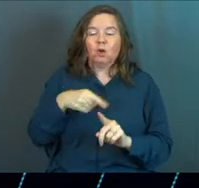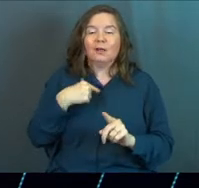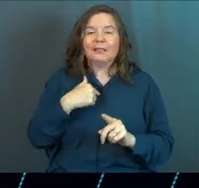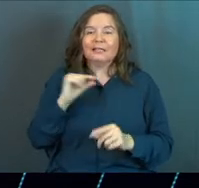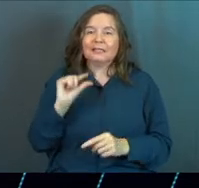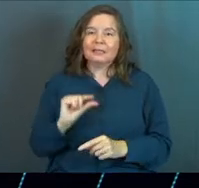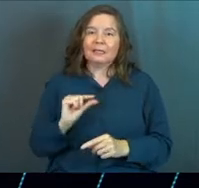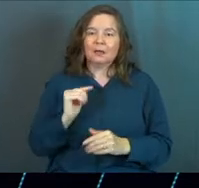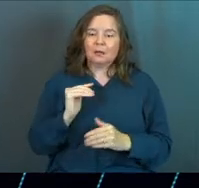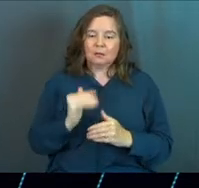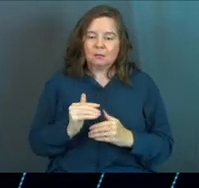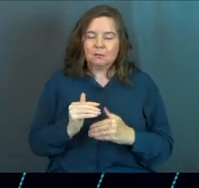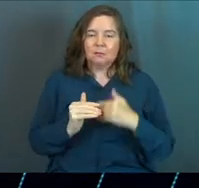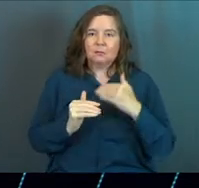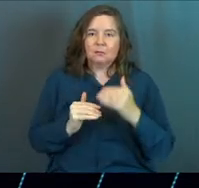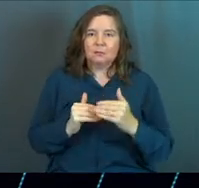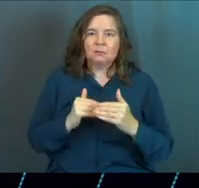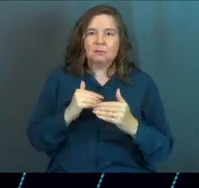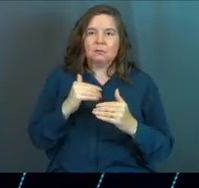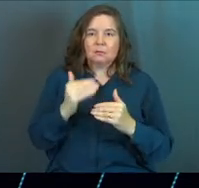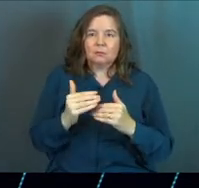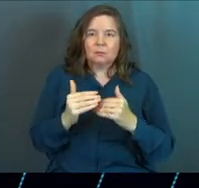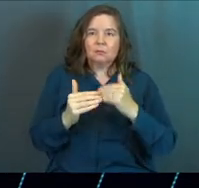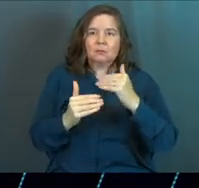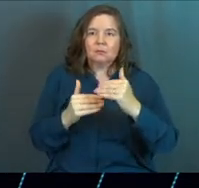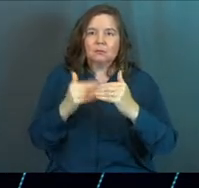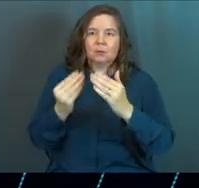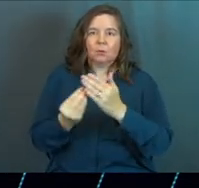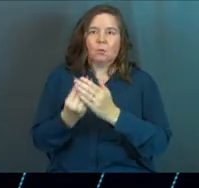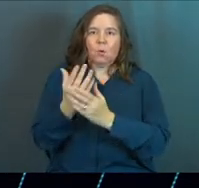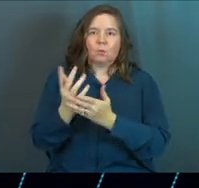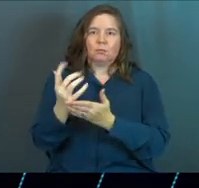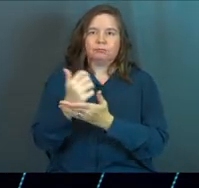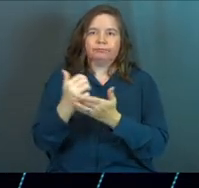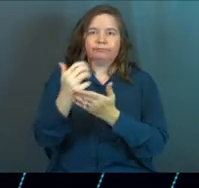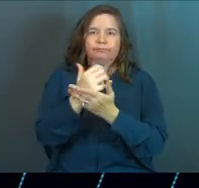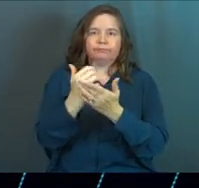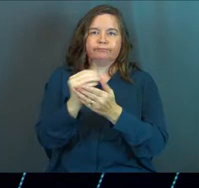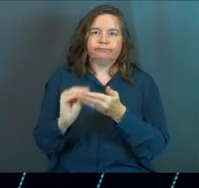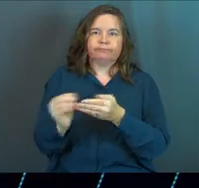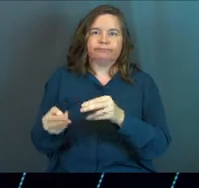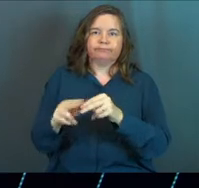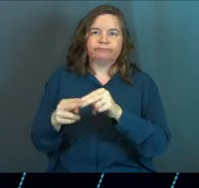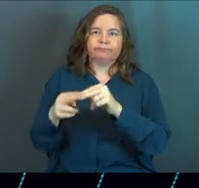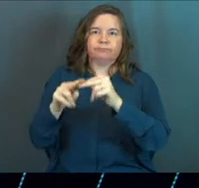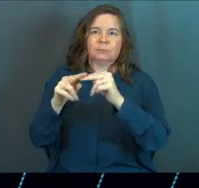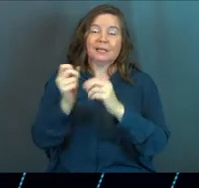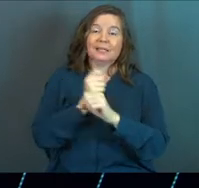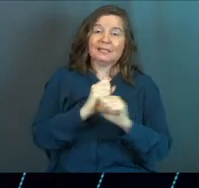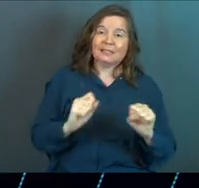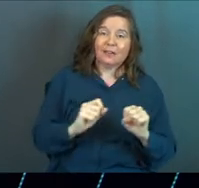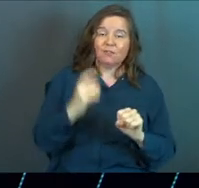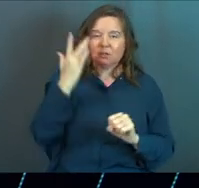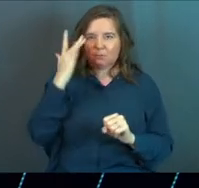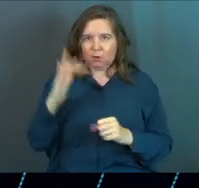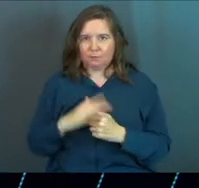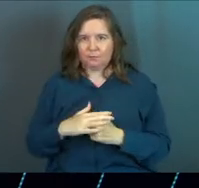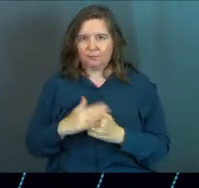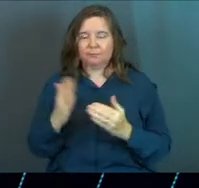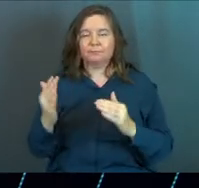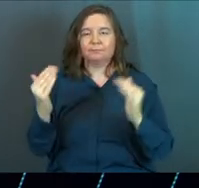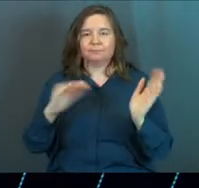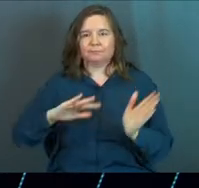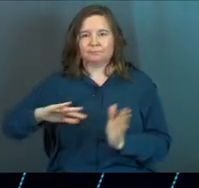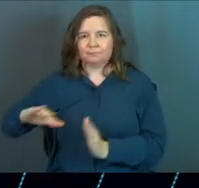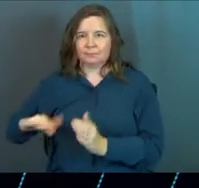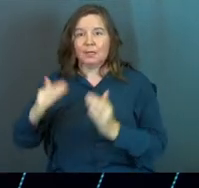this little by little wealth growth. That's safer. It's smarter. All now we're going to talk about